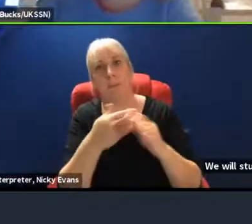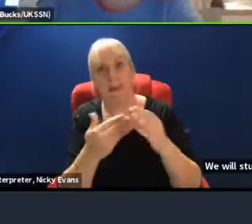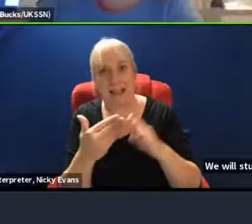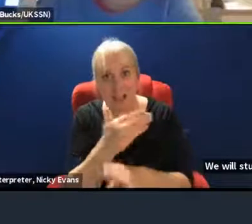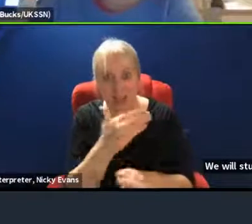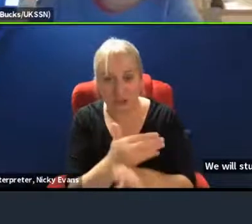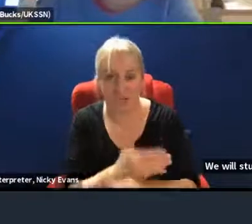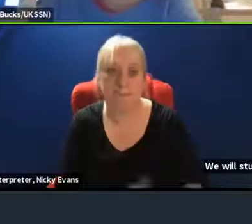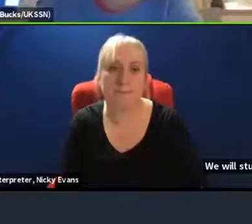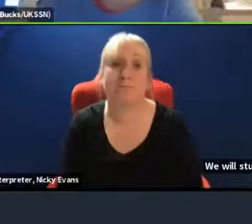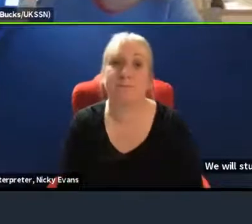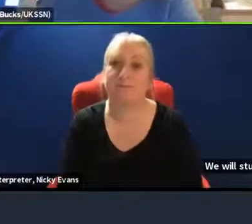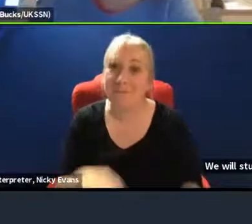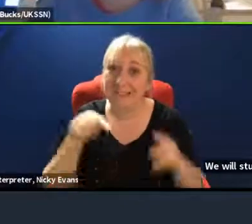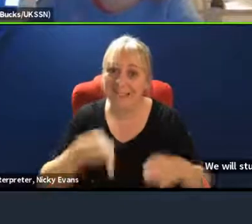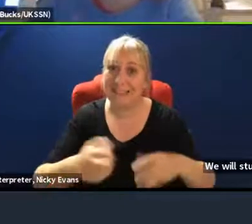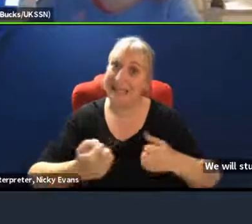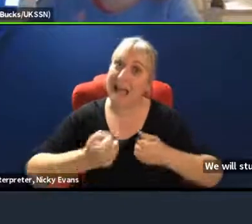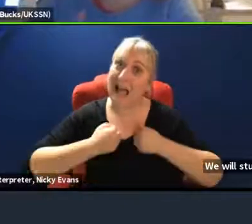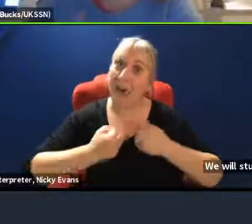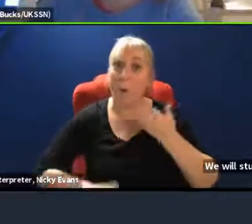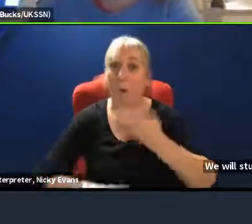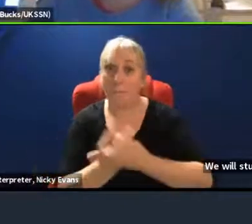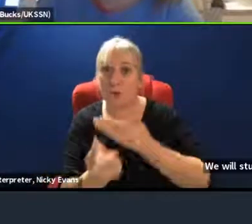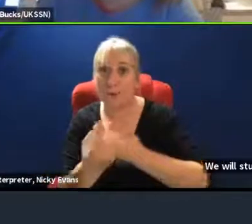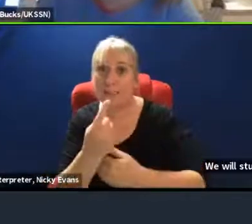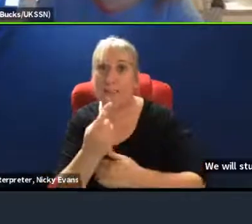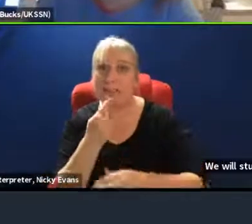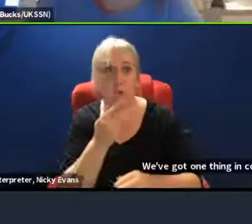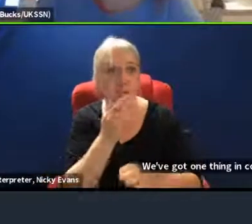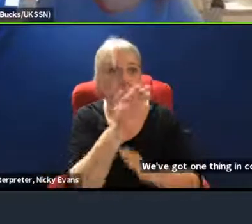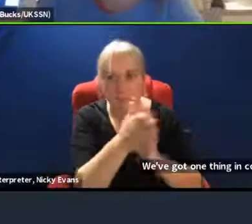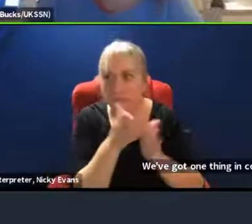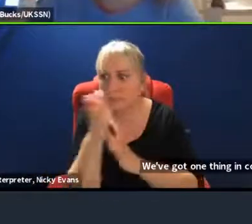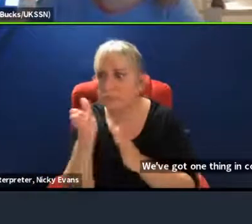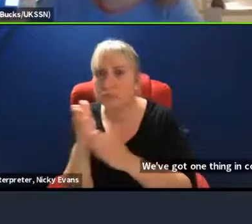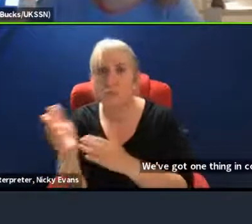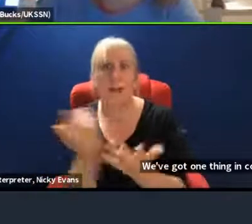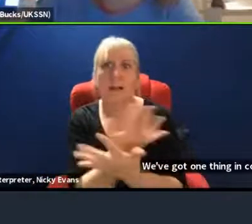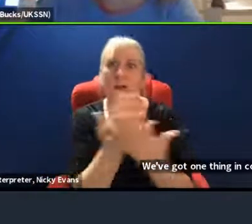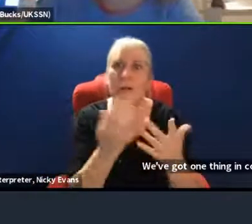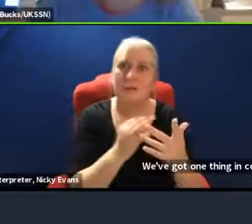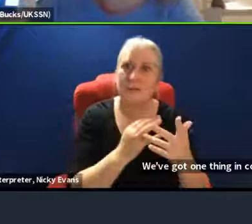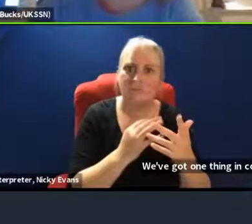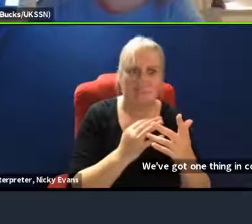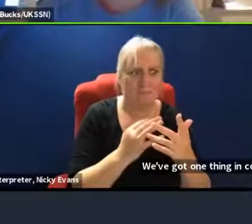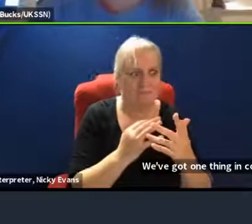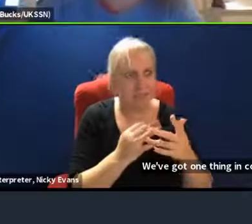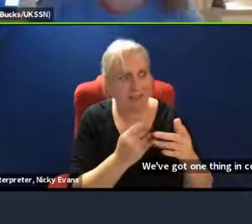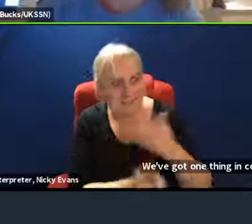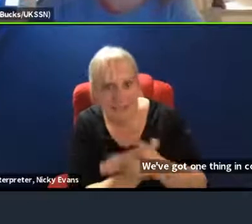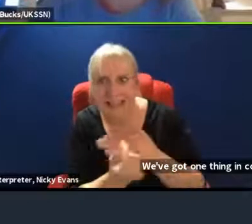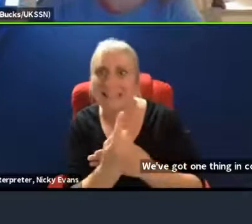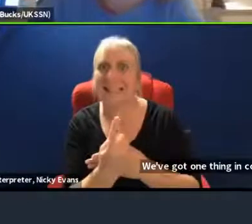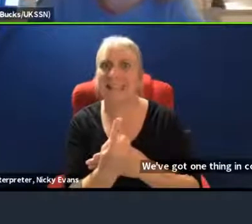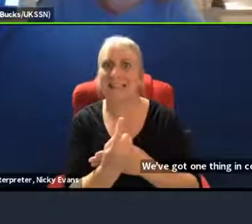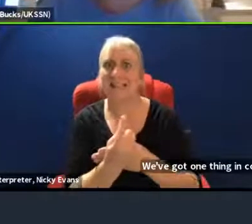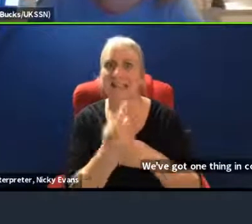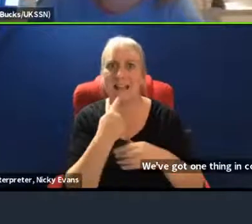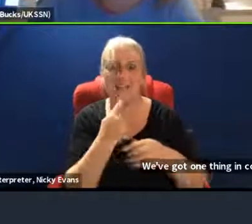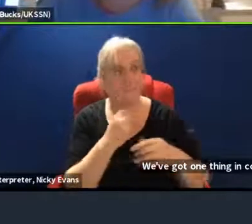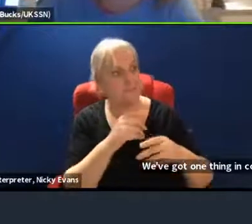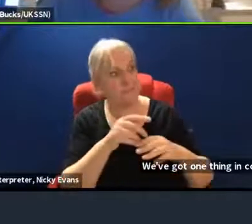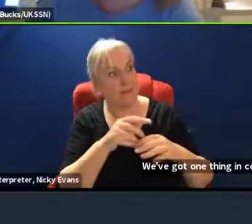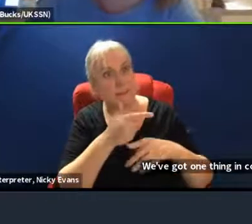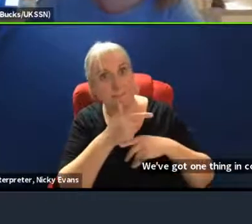We have the opportunity to go to like fringe events and do media interviews, make blogs, run social